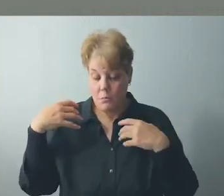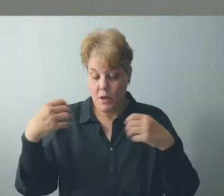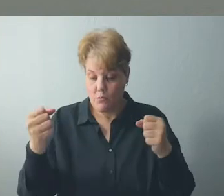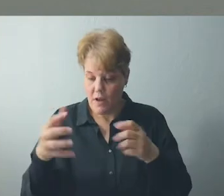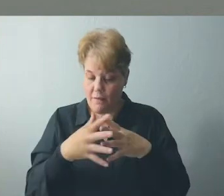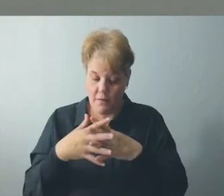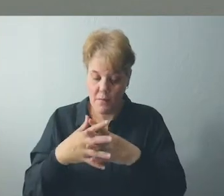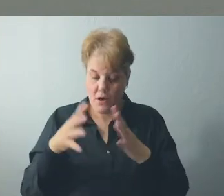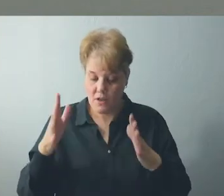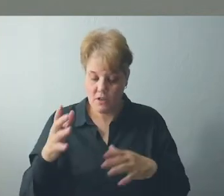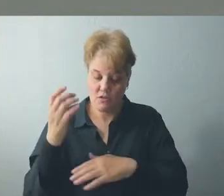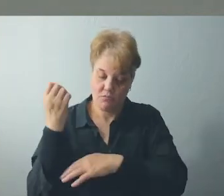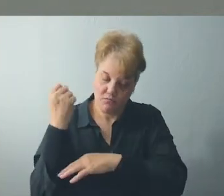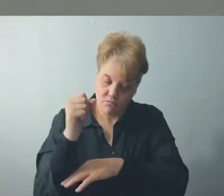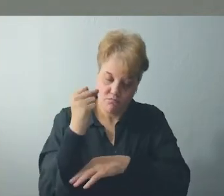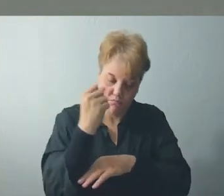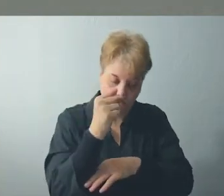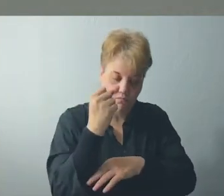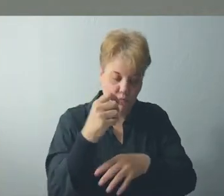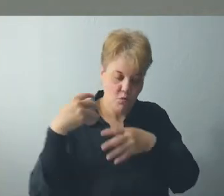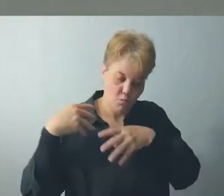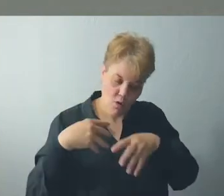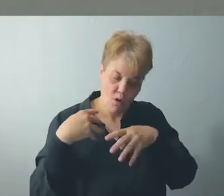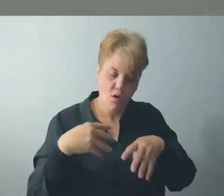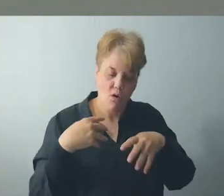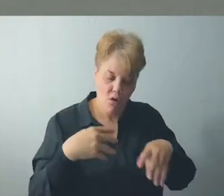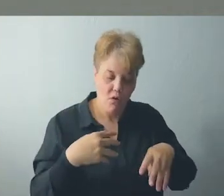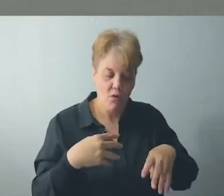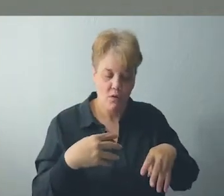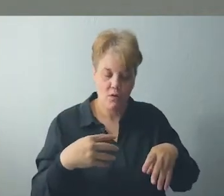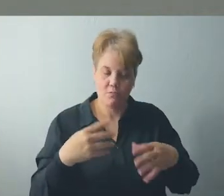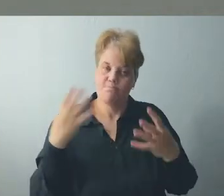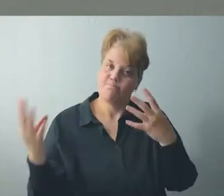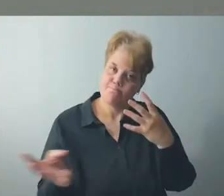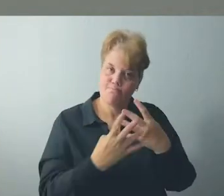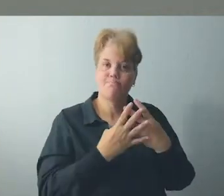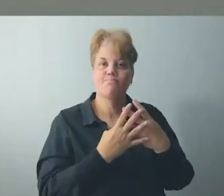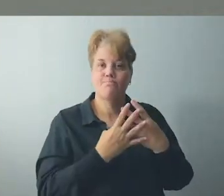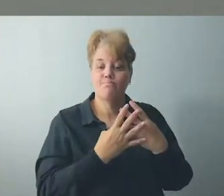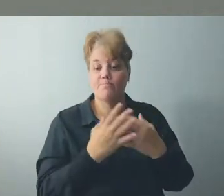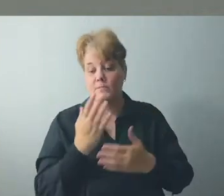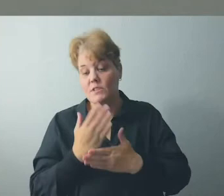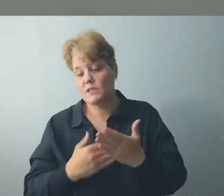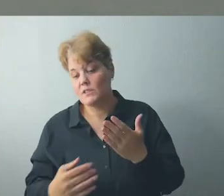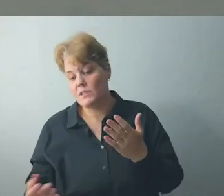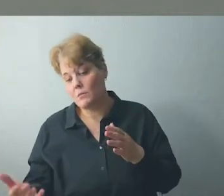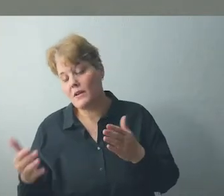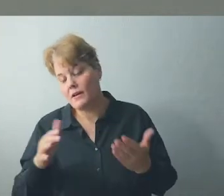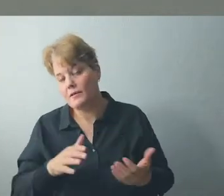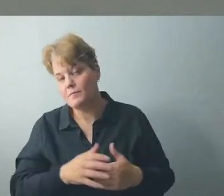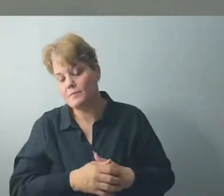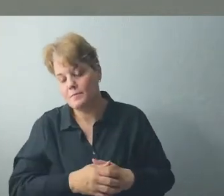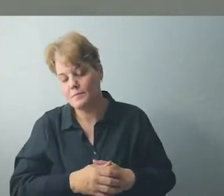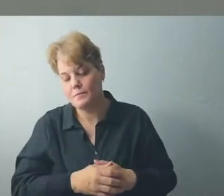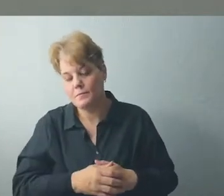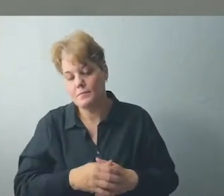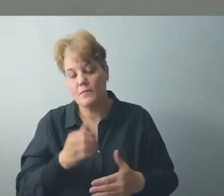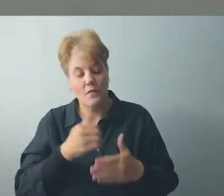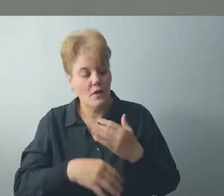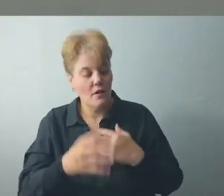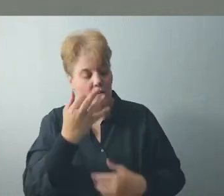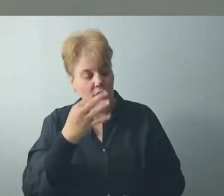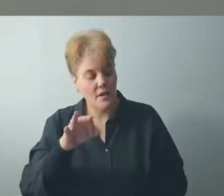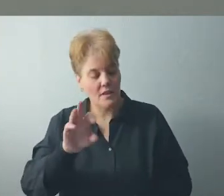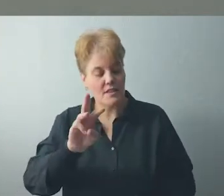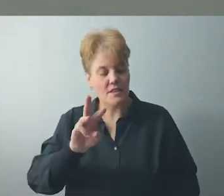brought hundreds of black people to the courthouse in Selma, Alabama to register them to vote. When they were turned away, Dr. King